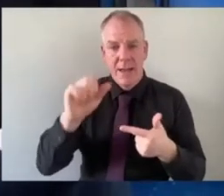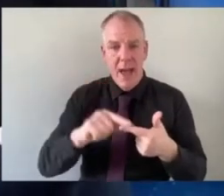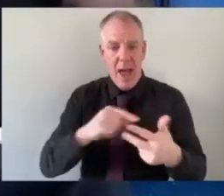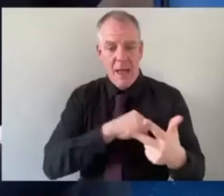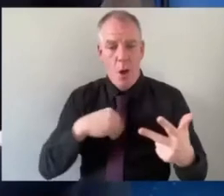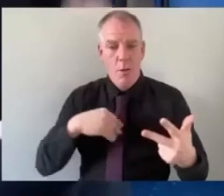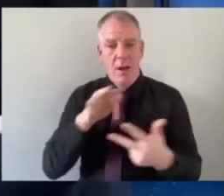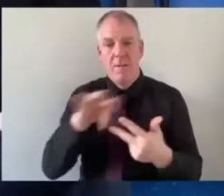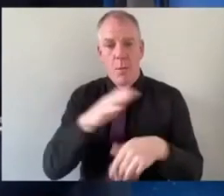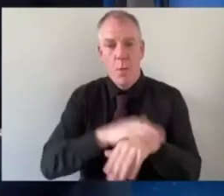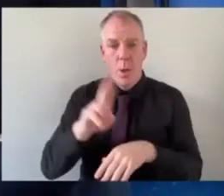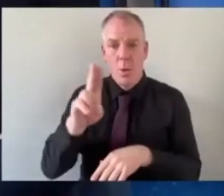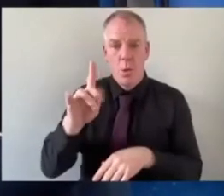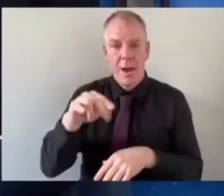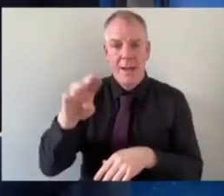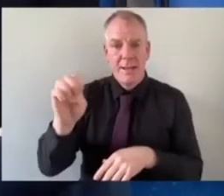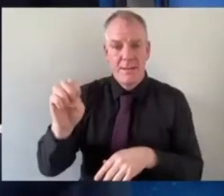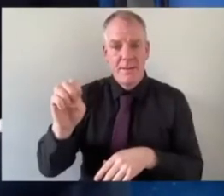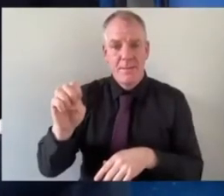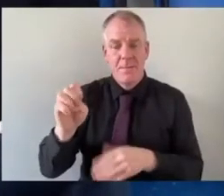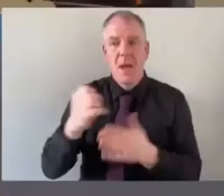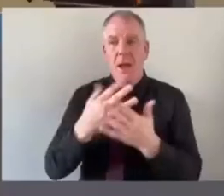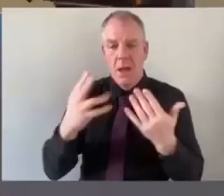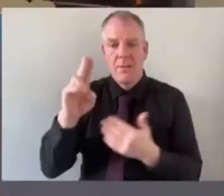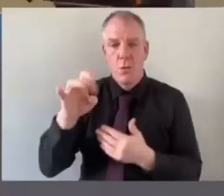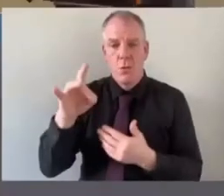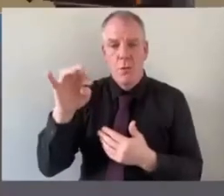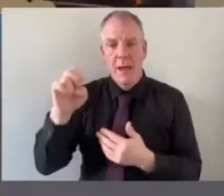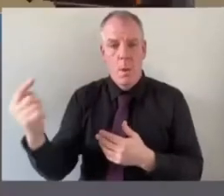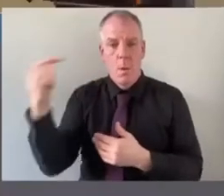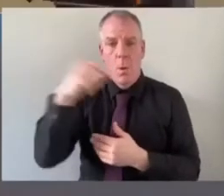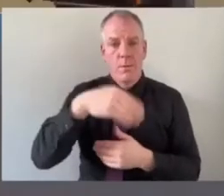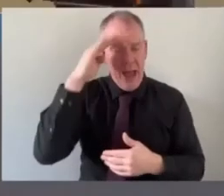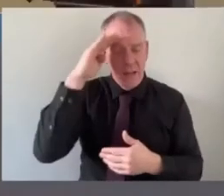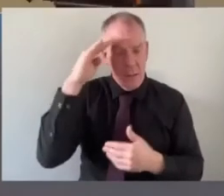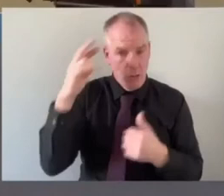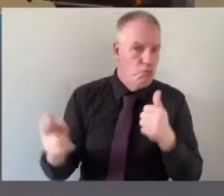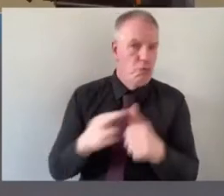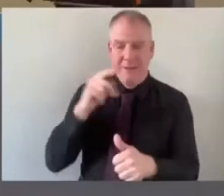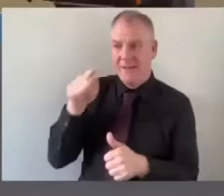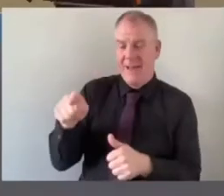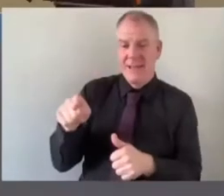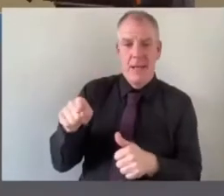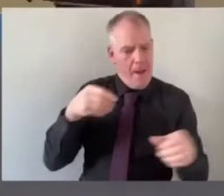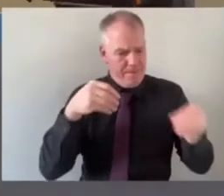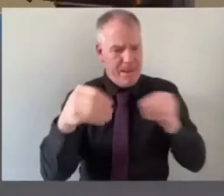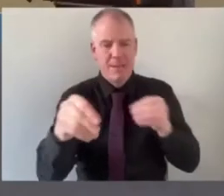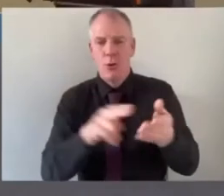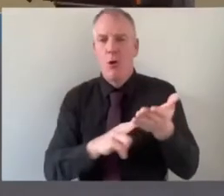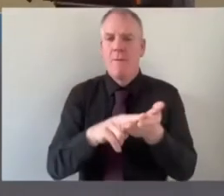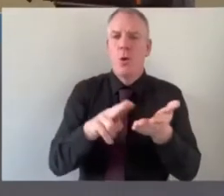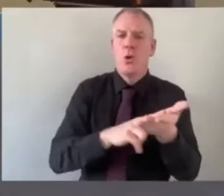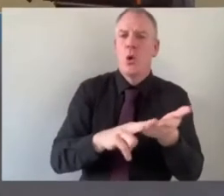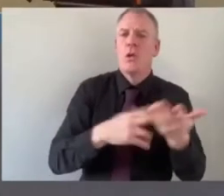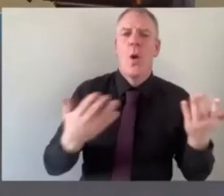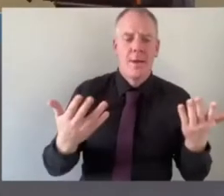inevitably a lot of ukrainian people will end up coming to ireland and we'll have to be ready for that too and agile enough to use sport as a way to